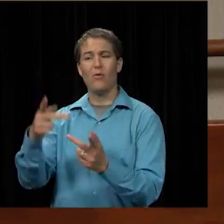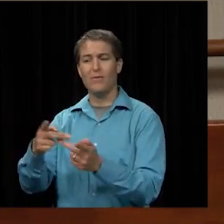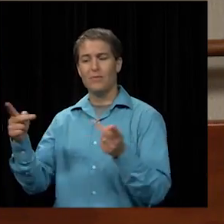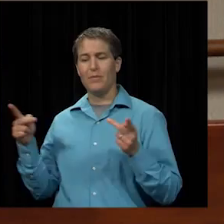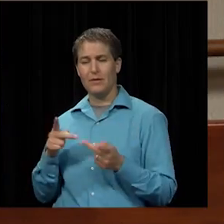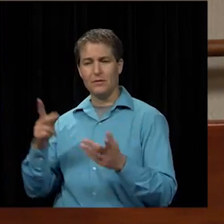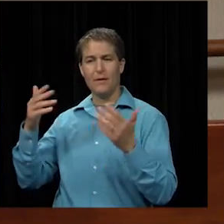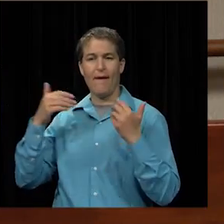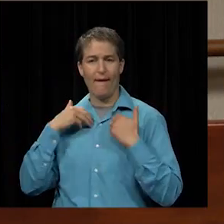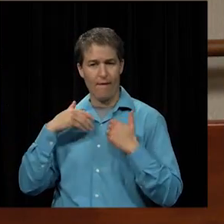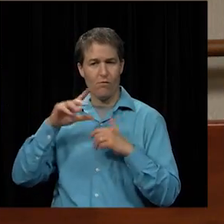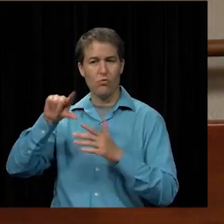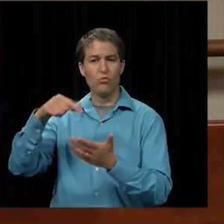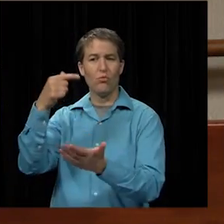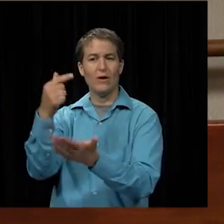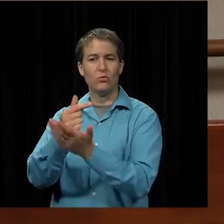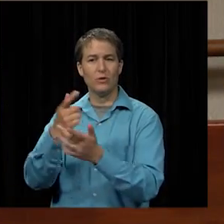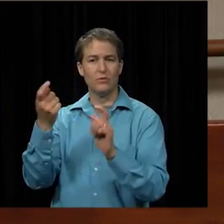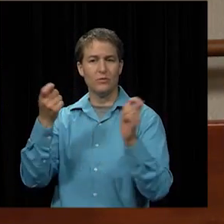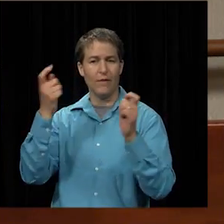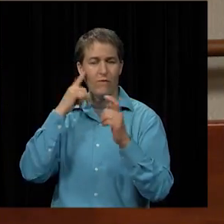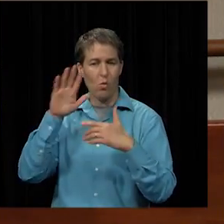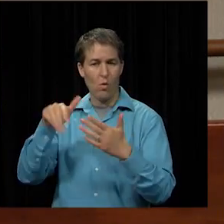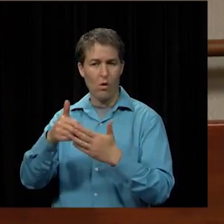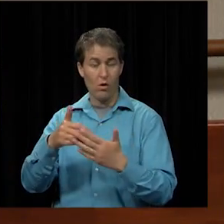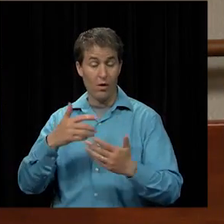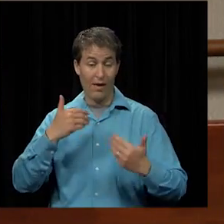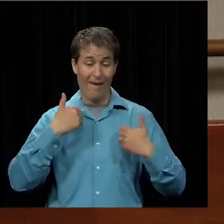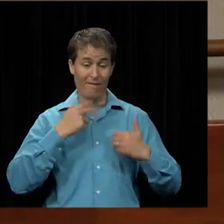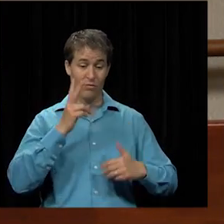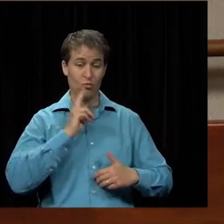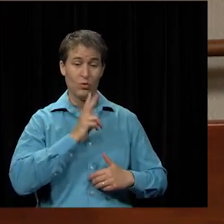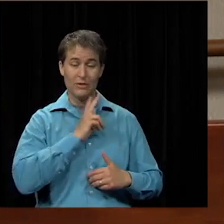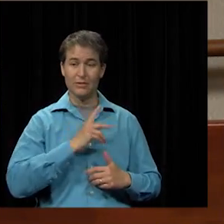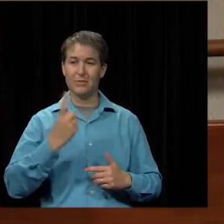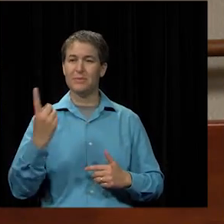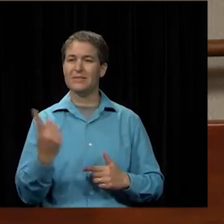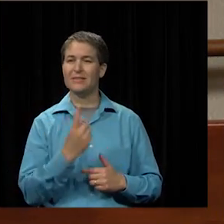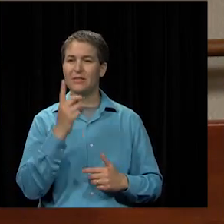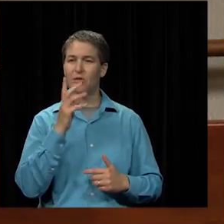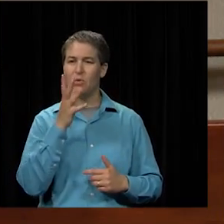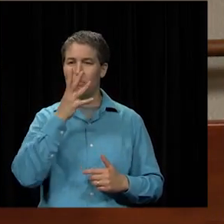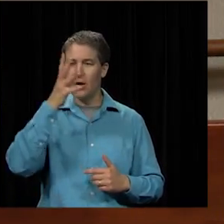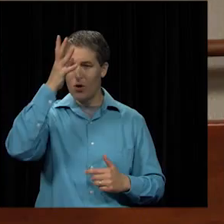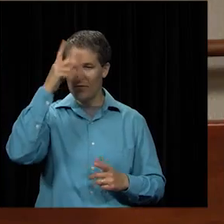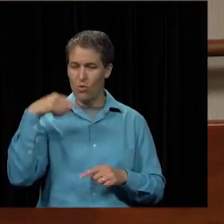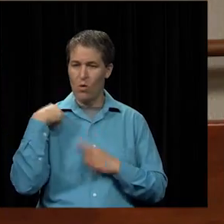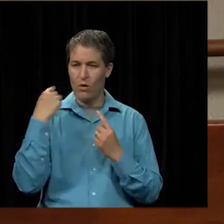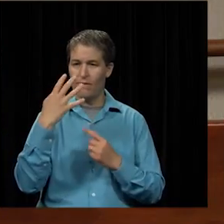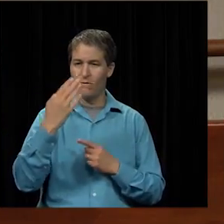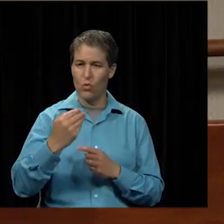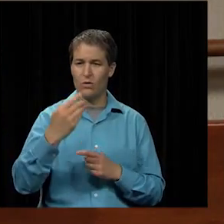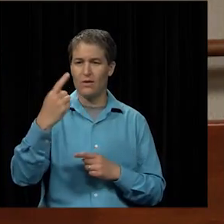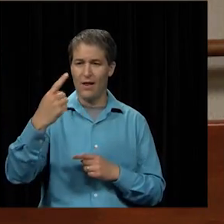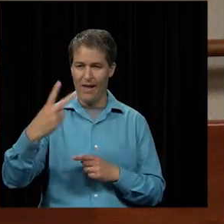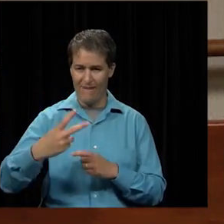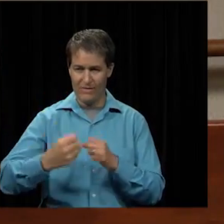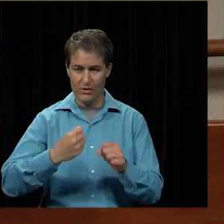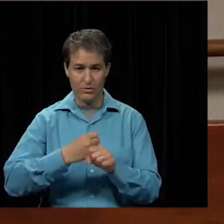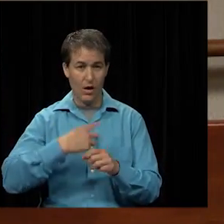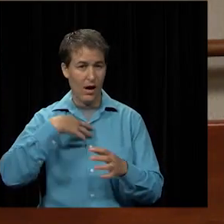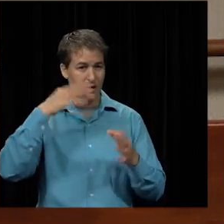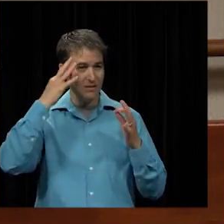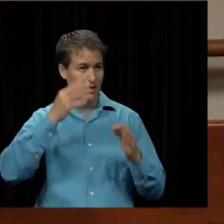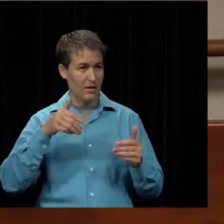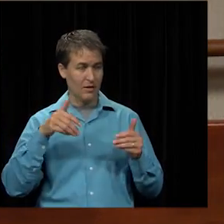ceremonies. Having twins and being a single parent for 14 and a half years, I decided